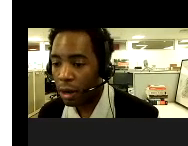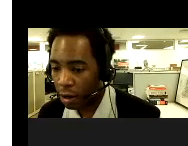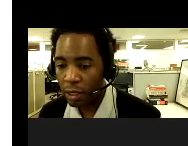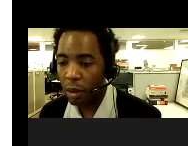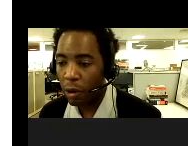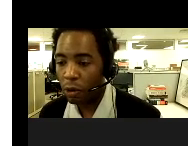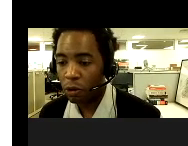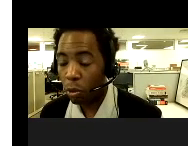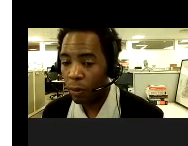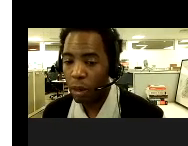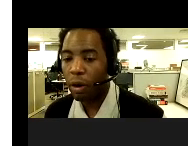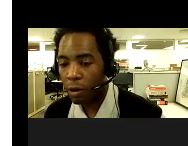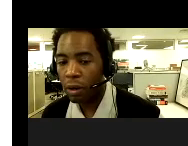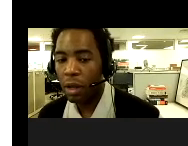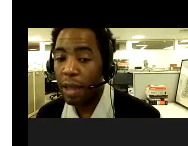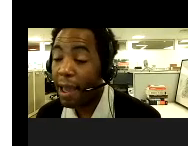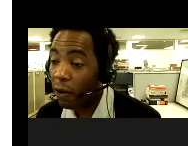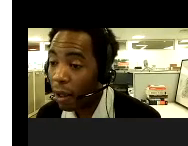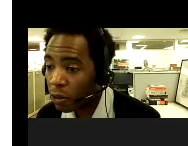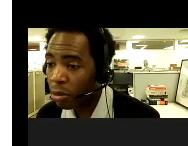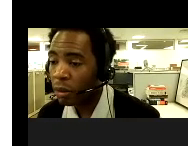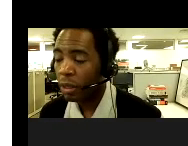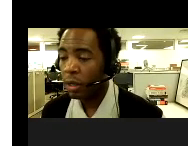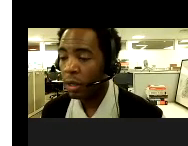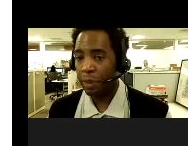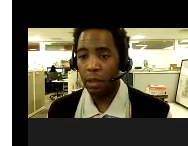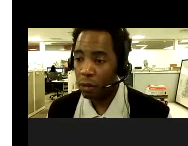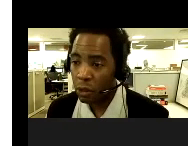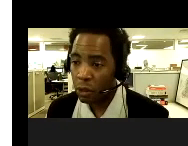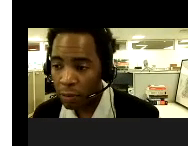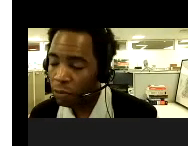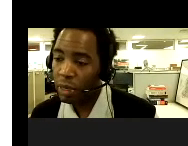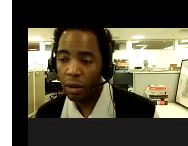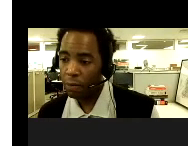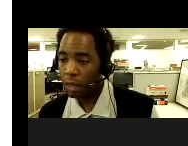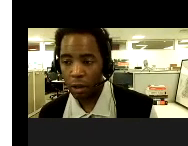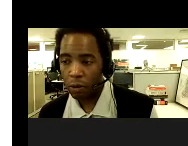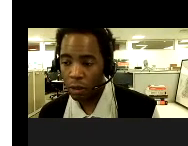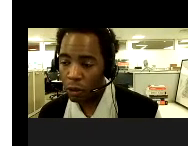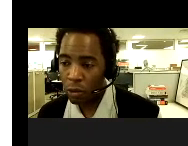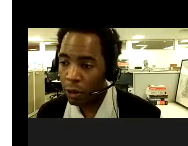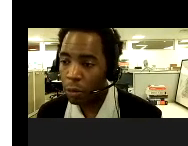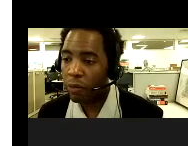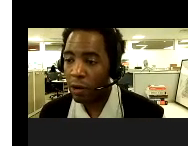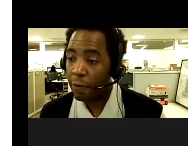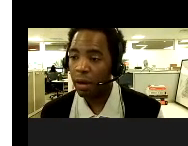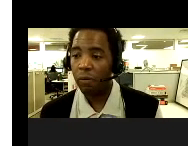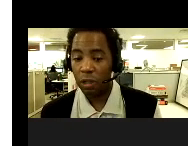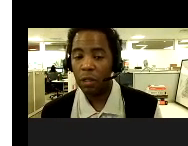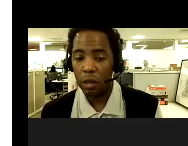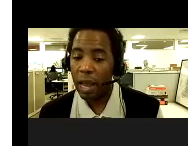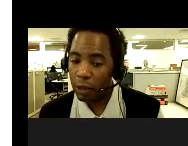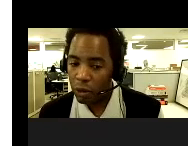have anonymous partners or more than one partner can, are eligible. Um, they can seek, uh, meet, uh, meet, uh, go talk to their medical provider and have